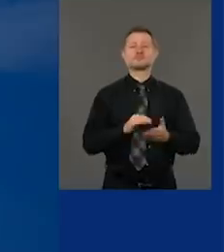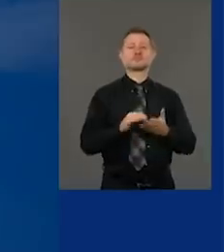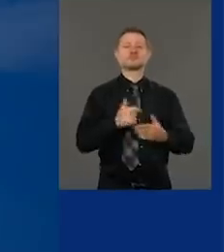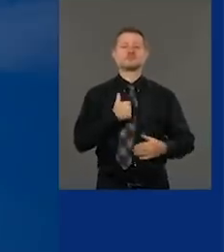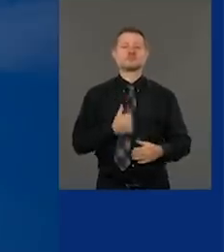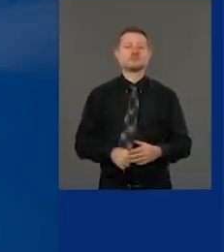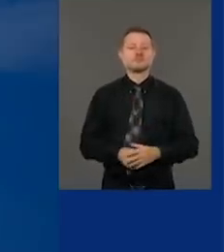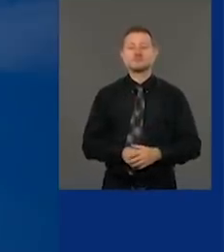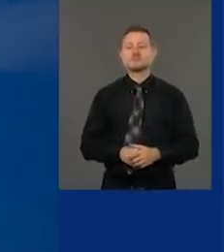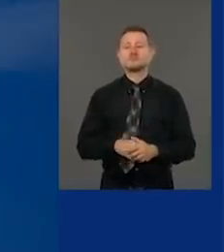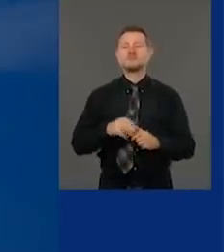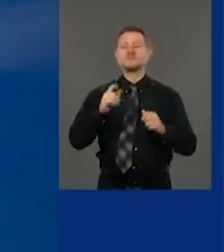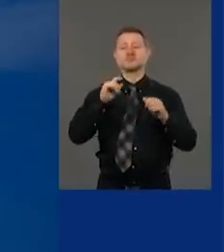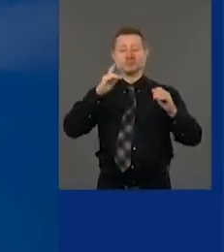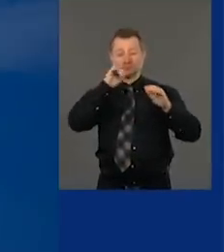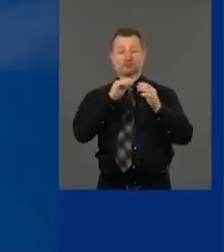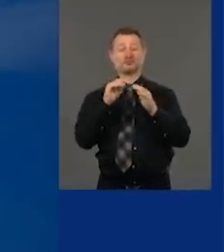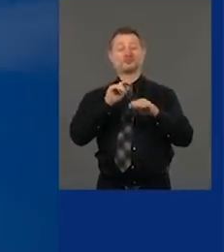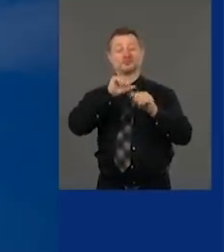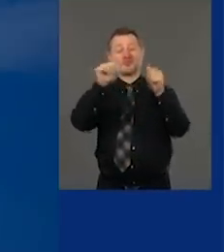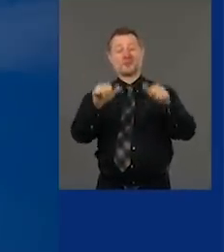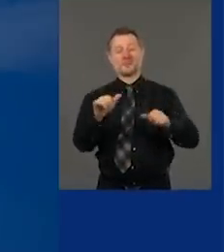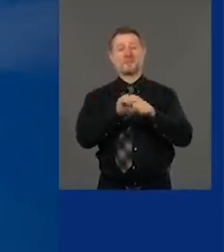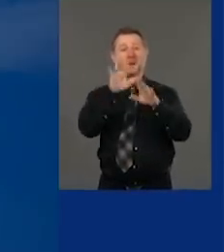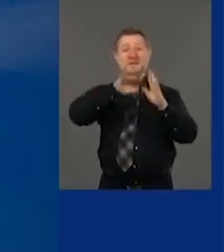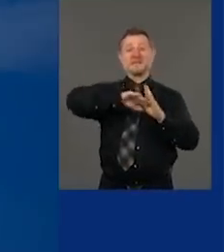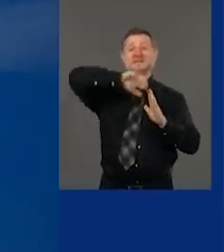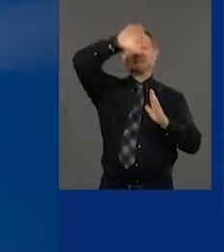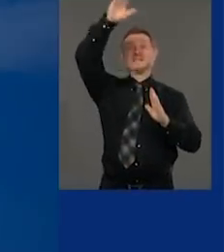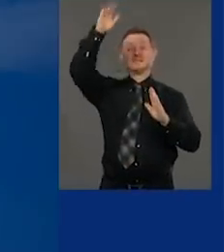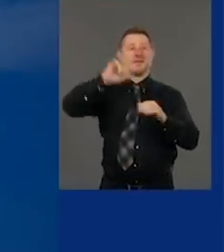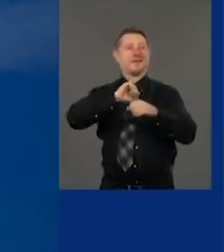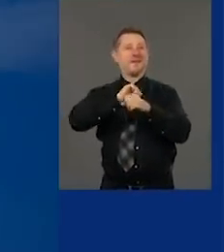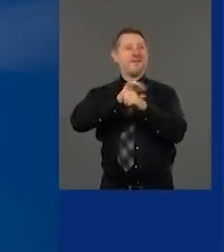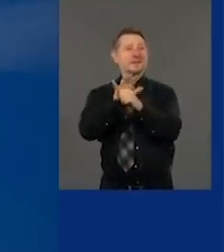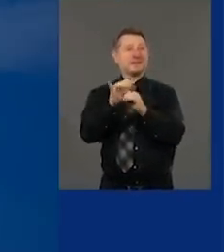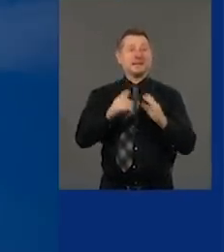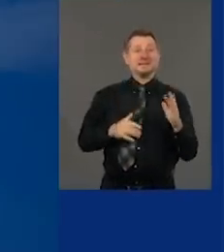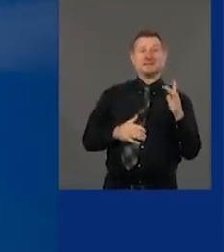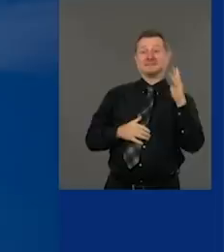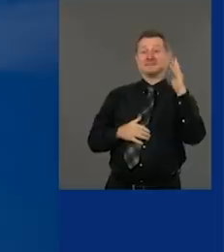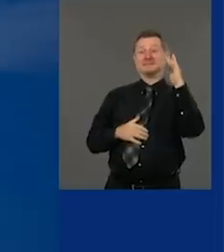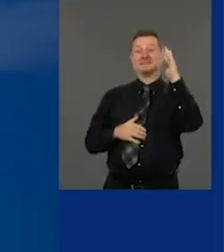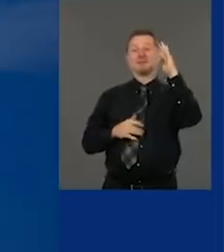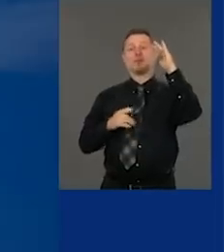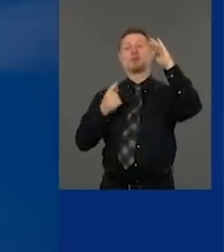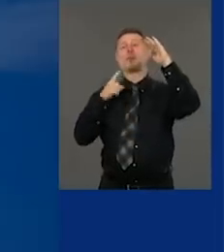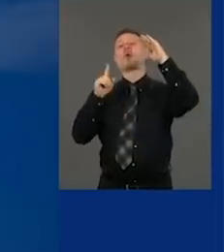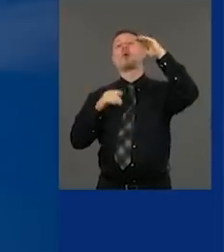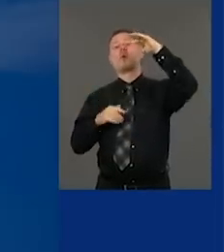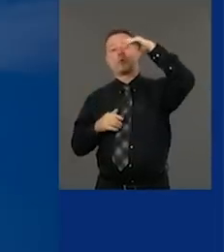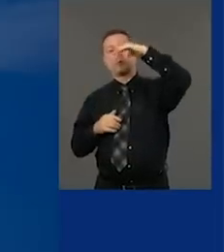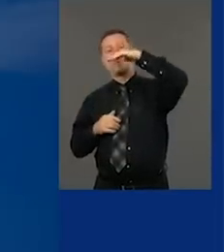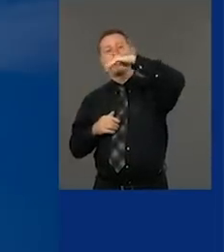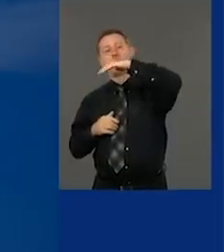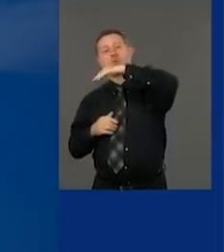familiar to you. We went up the mountain. We curved the mountain. And we came down the other side.